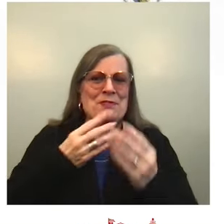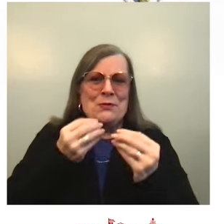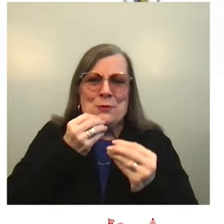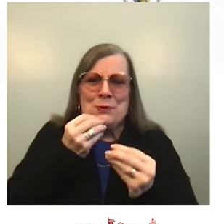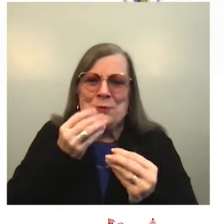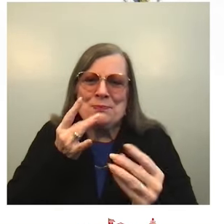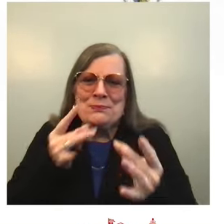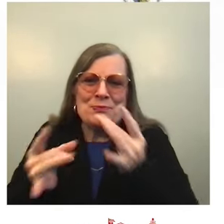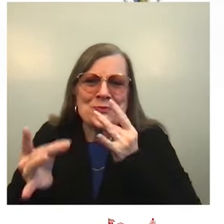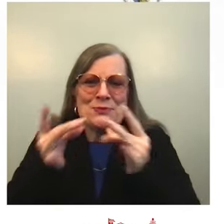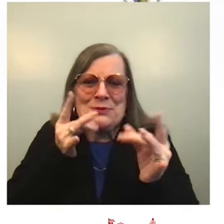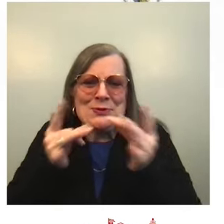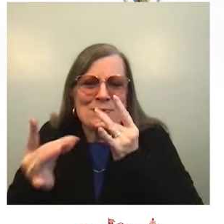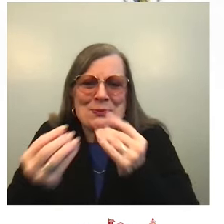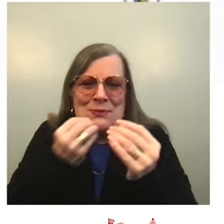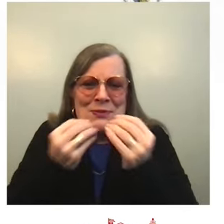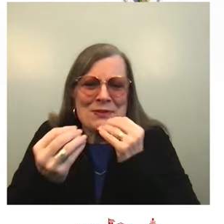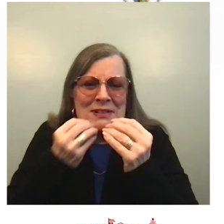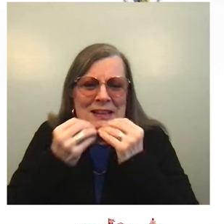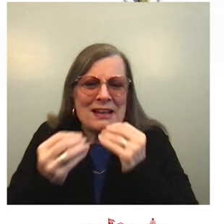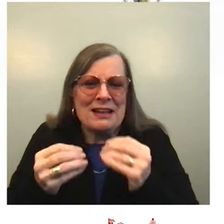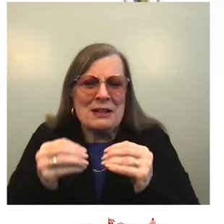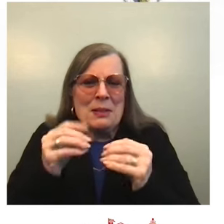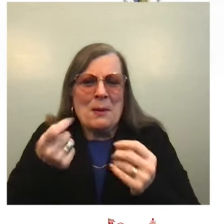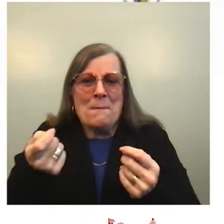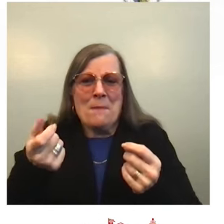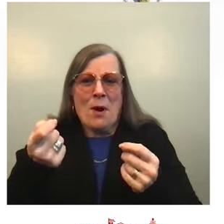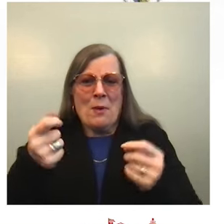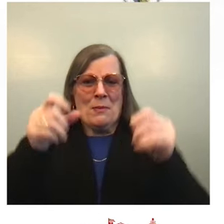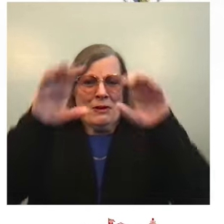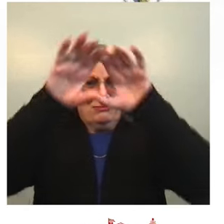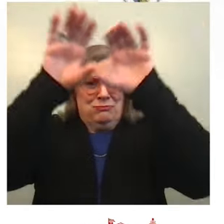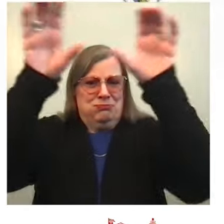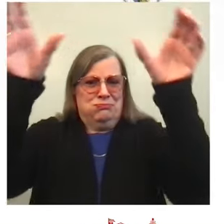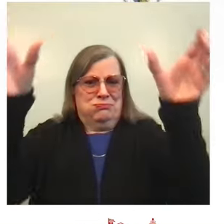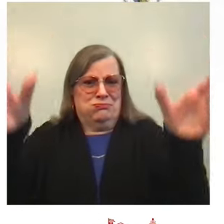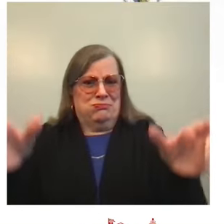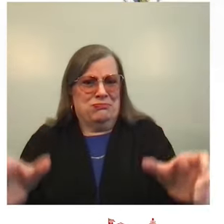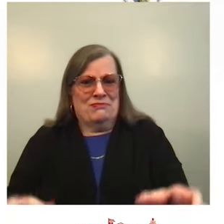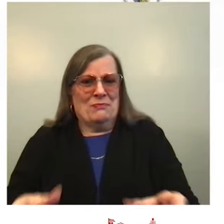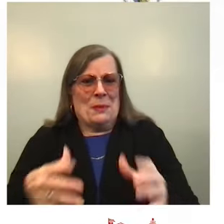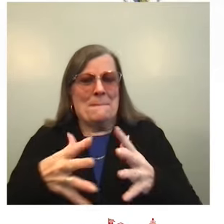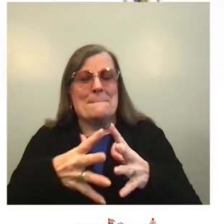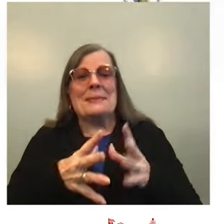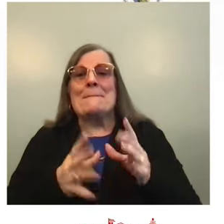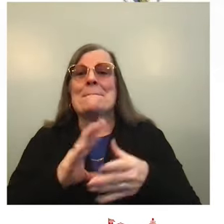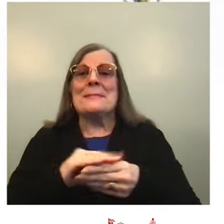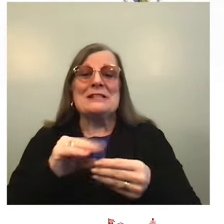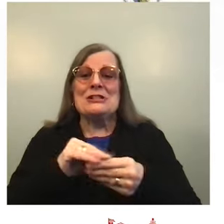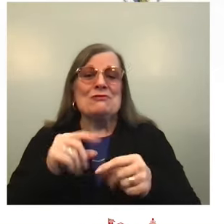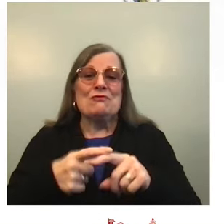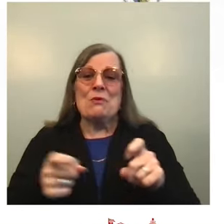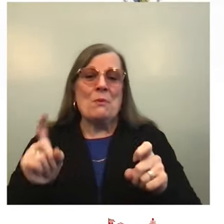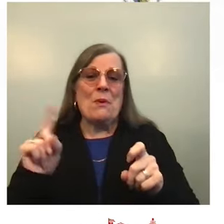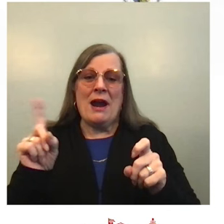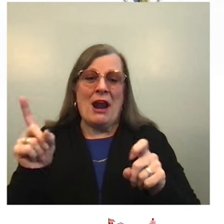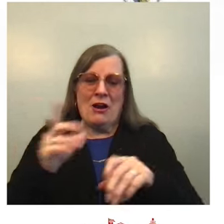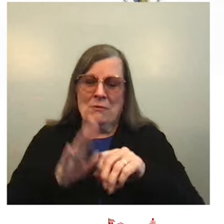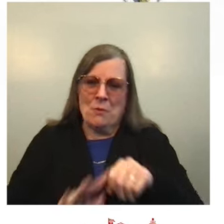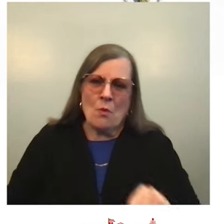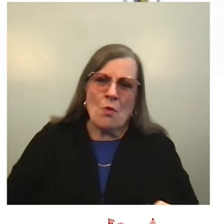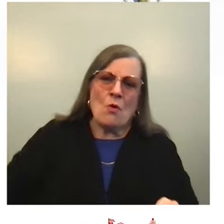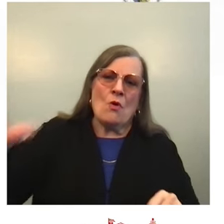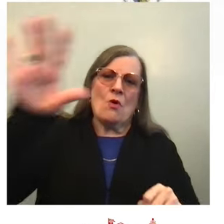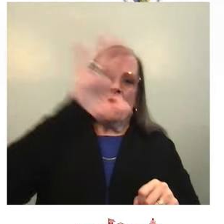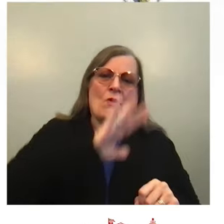corridor are holiday messages from Americans across this country. Letters to